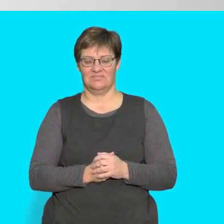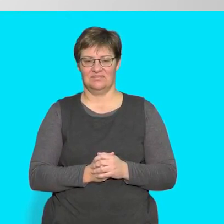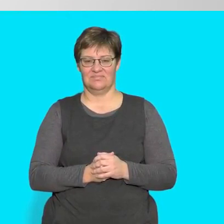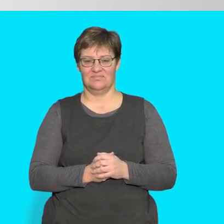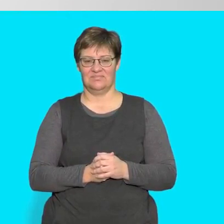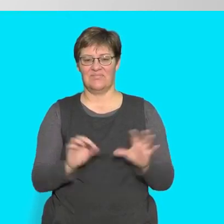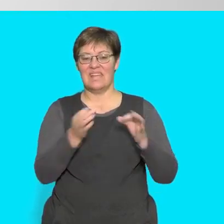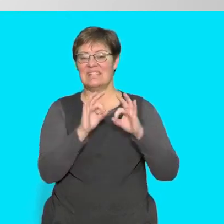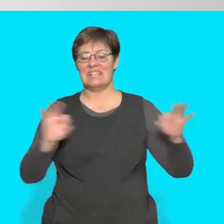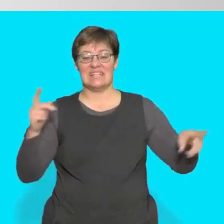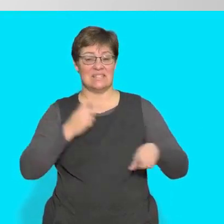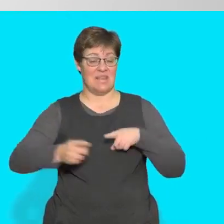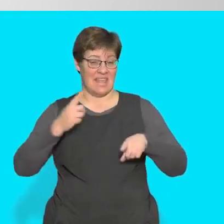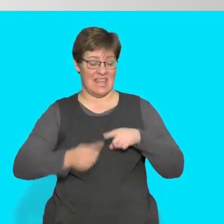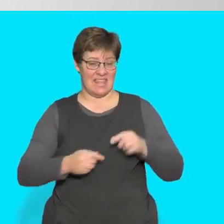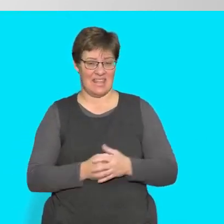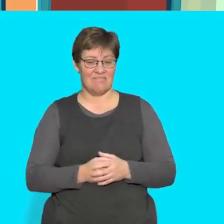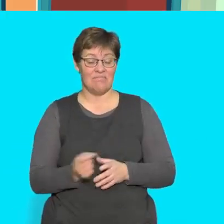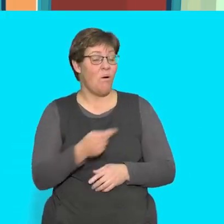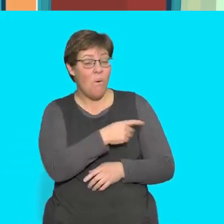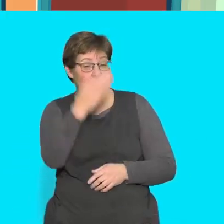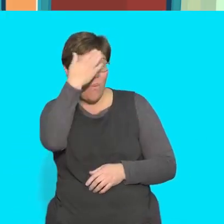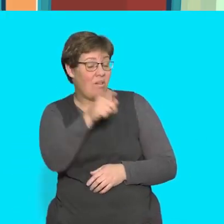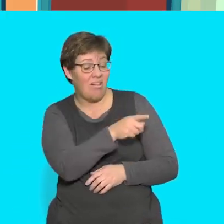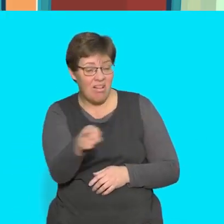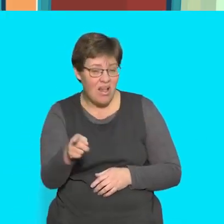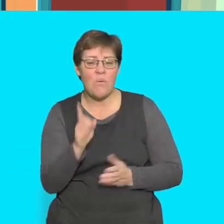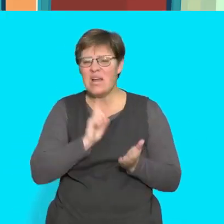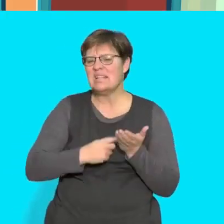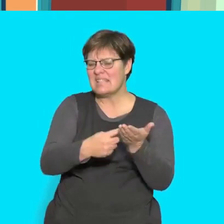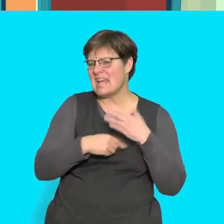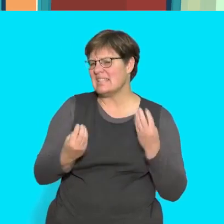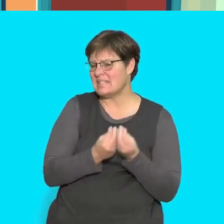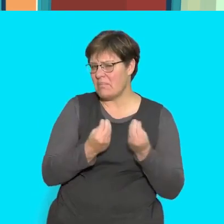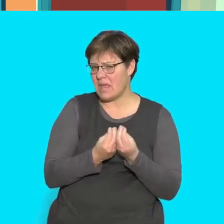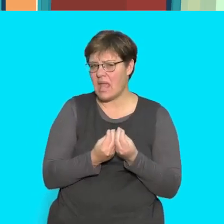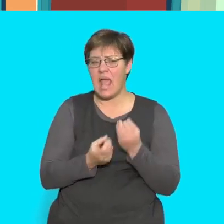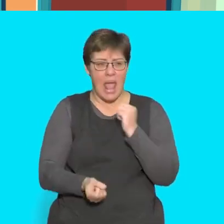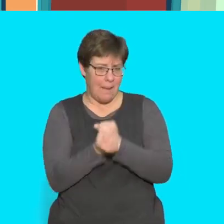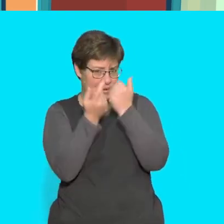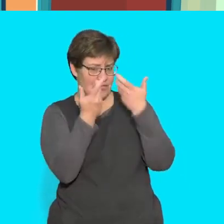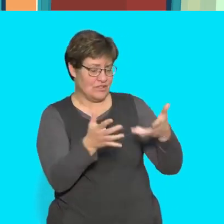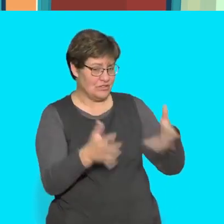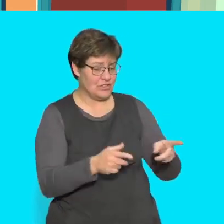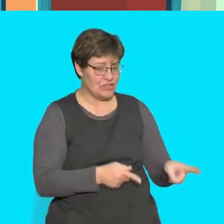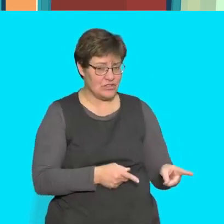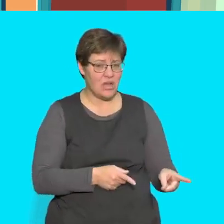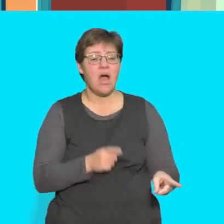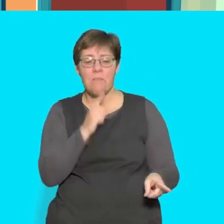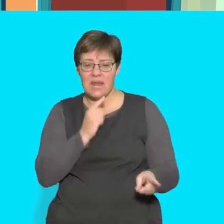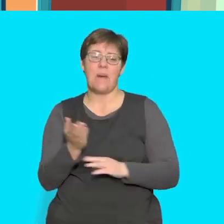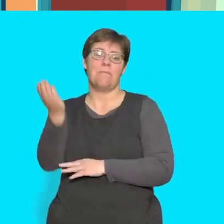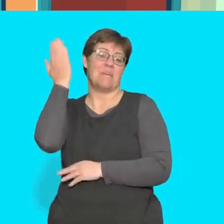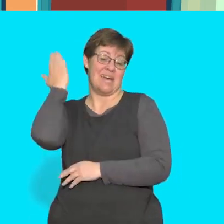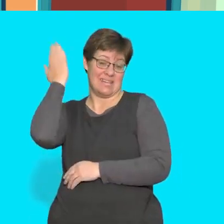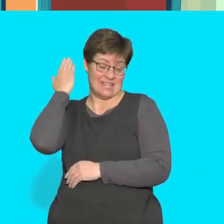sentence play you all know that when we talk about something that has already happened we talk about it in the past tense